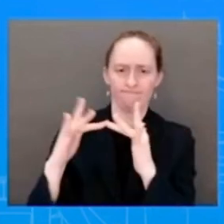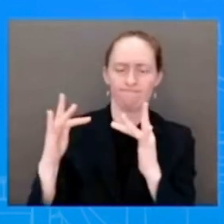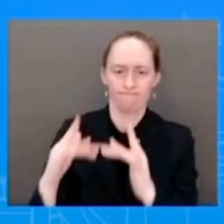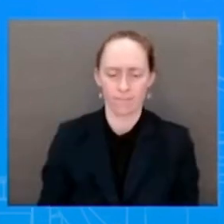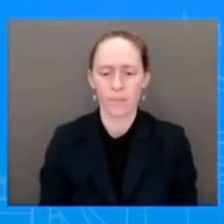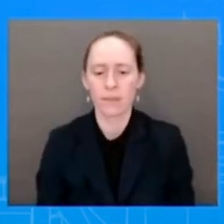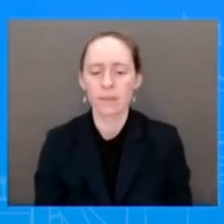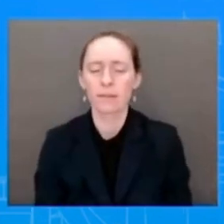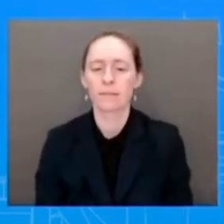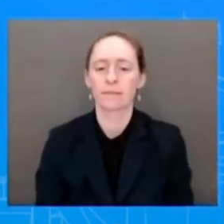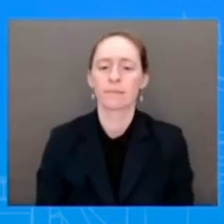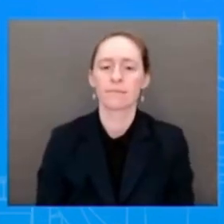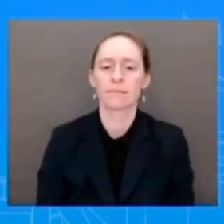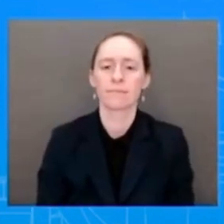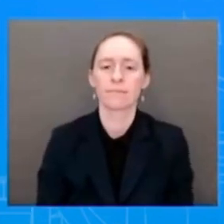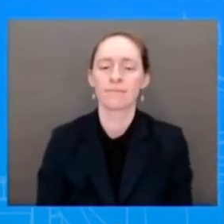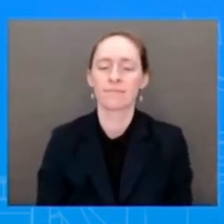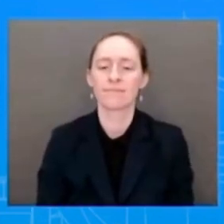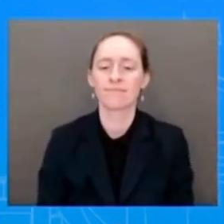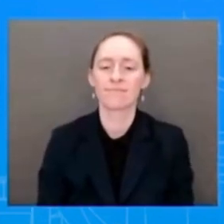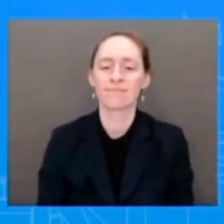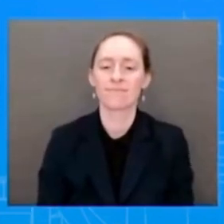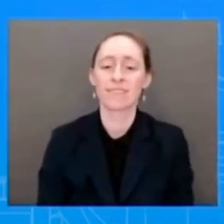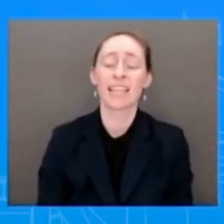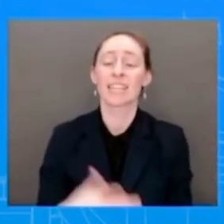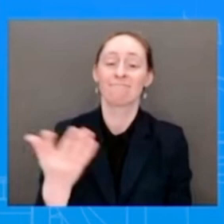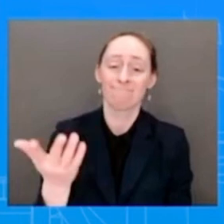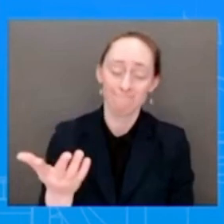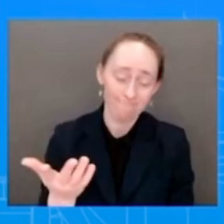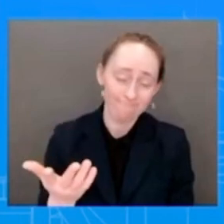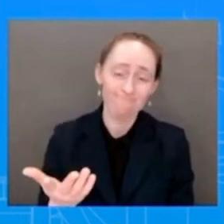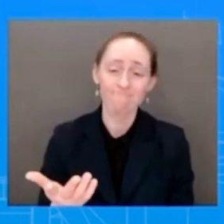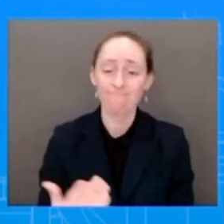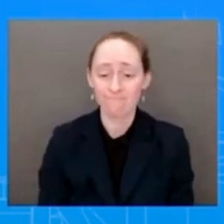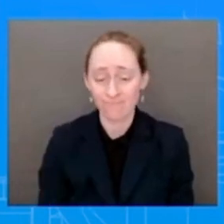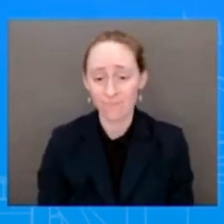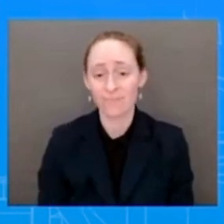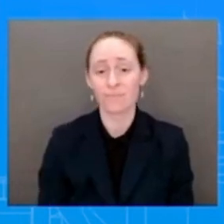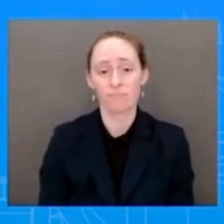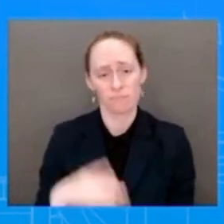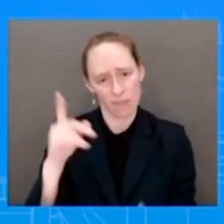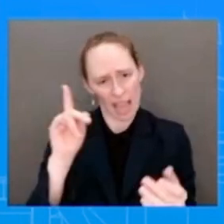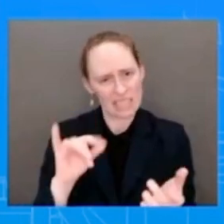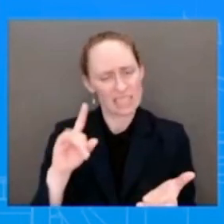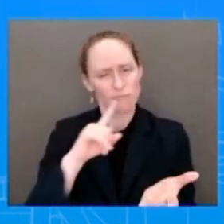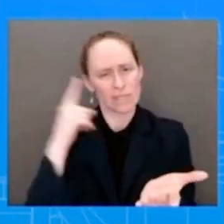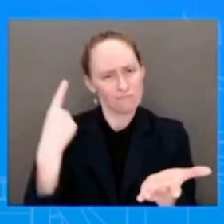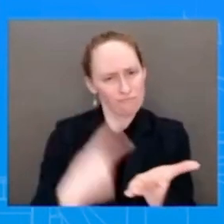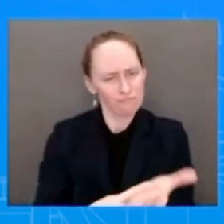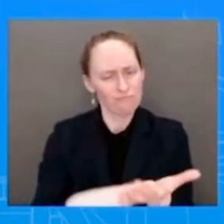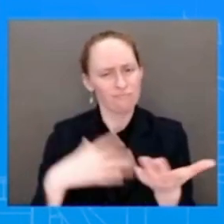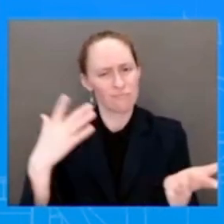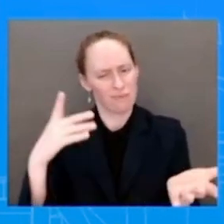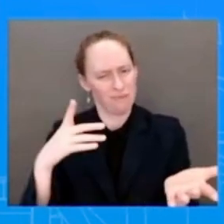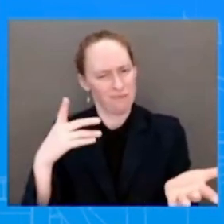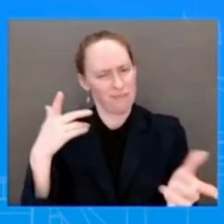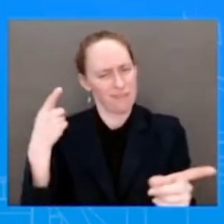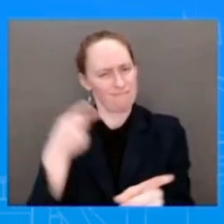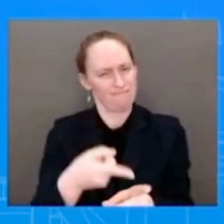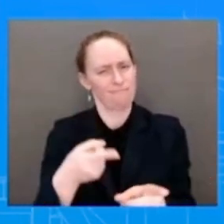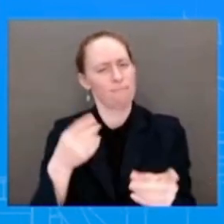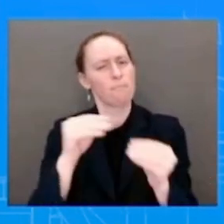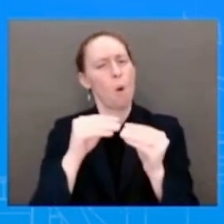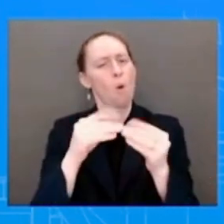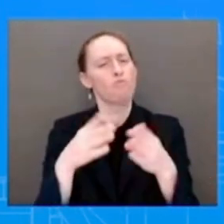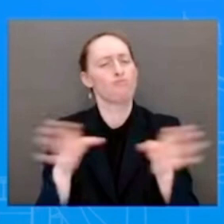relates to the American people when you look at the deficit more broadly and how we need to lower, continue